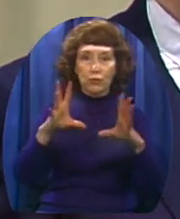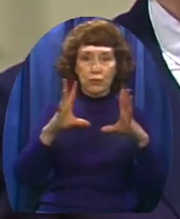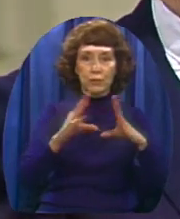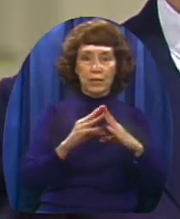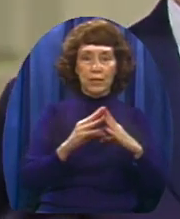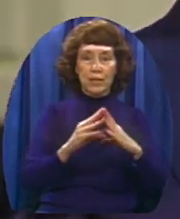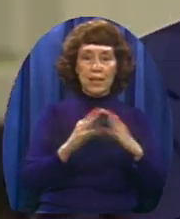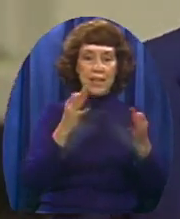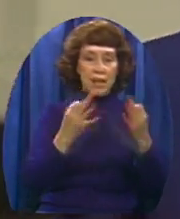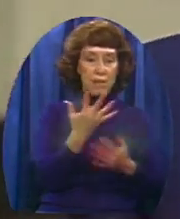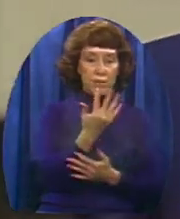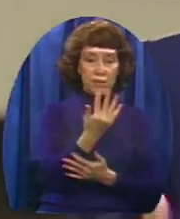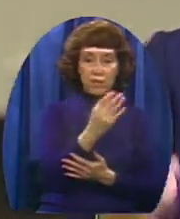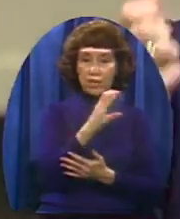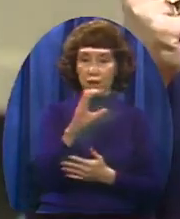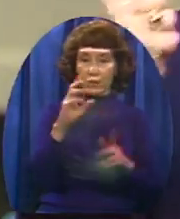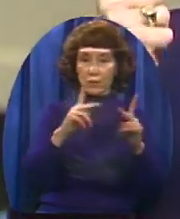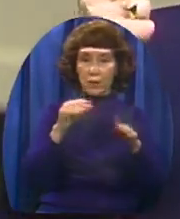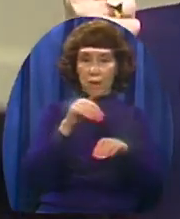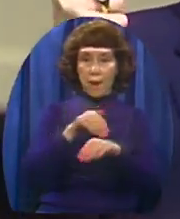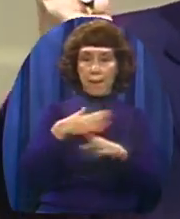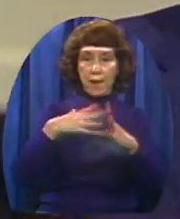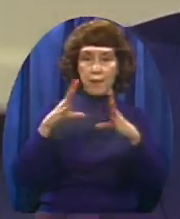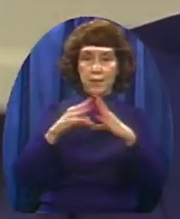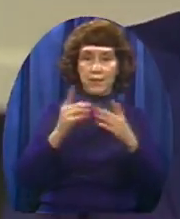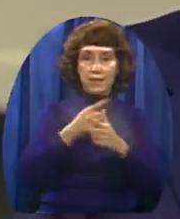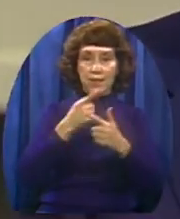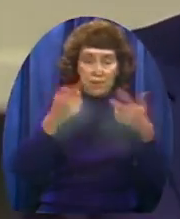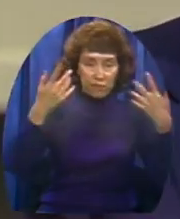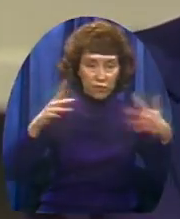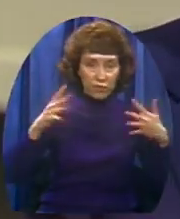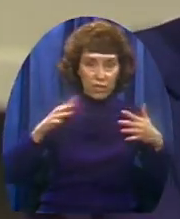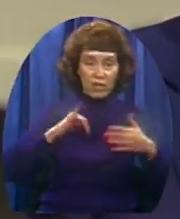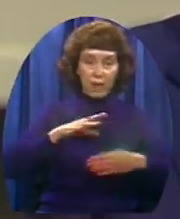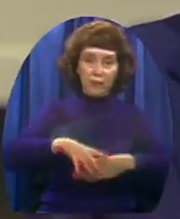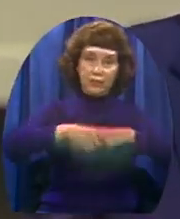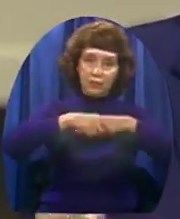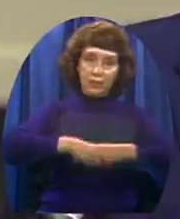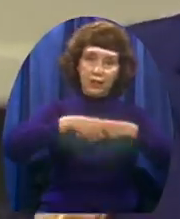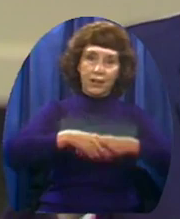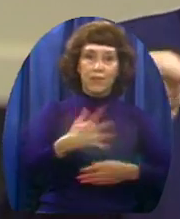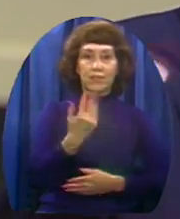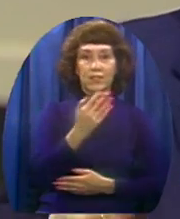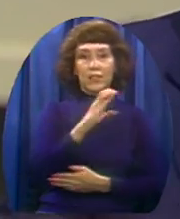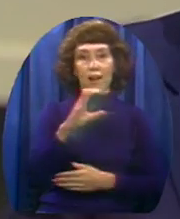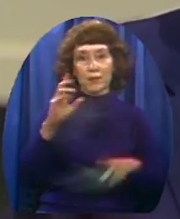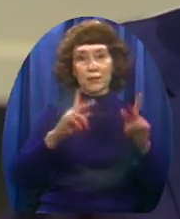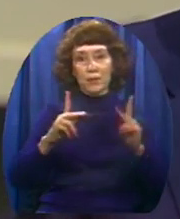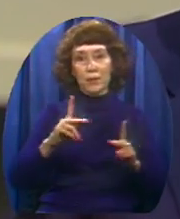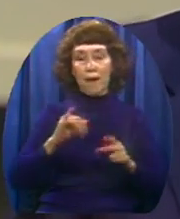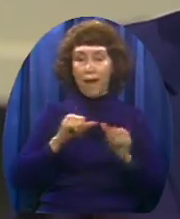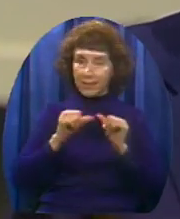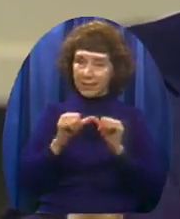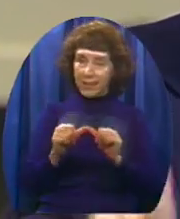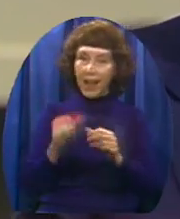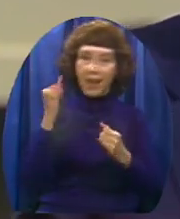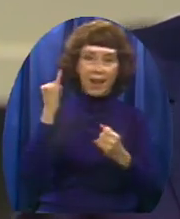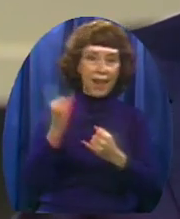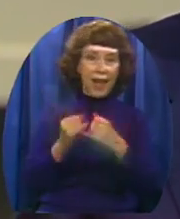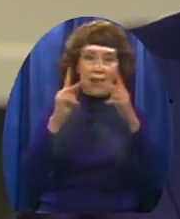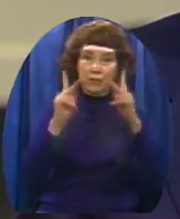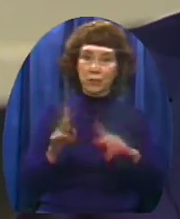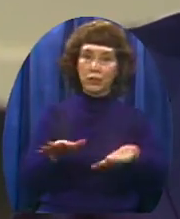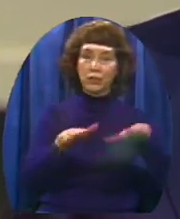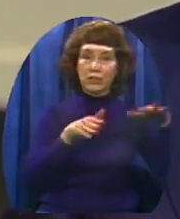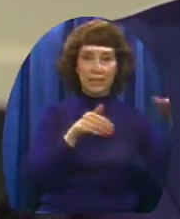people there When the banquet is over I shake 1500 hands I stay there Until I'm the last person to leave I enjoy